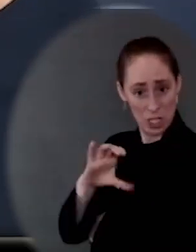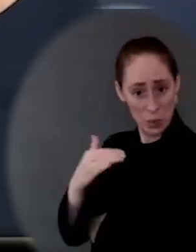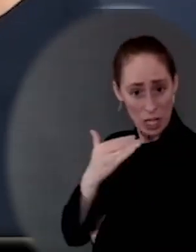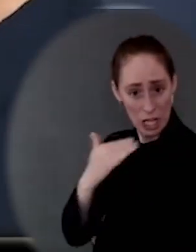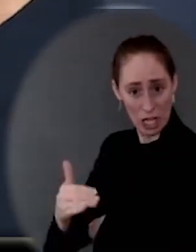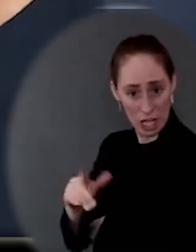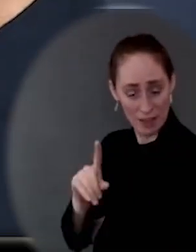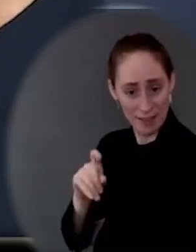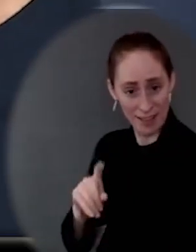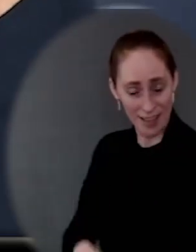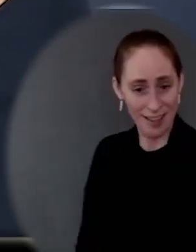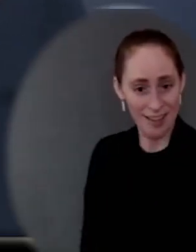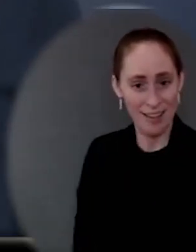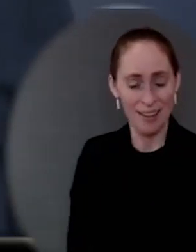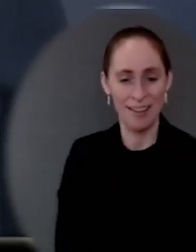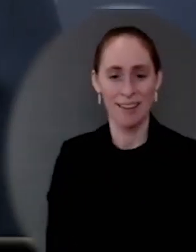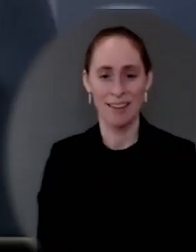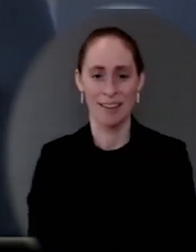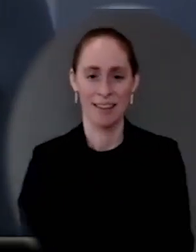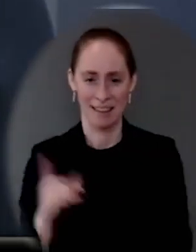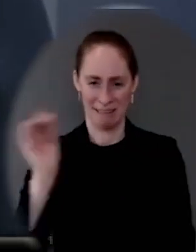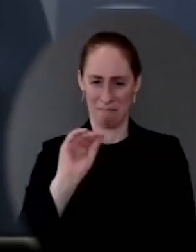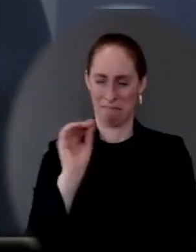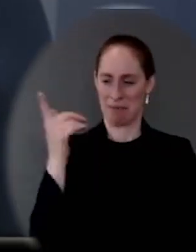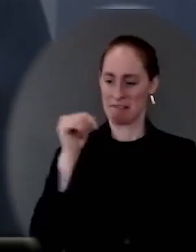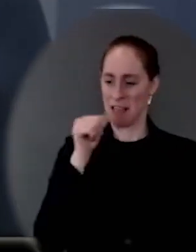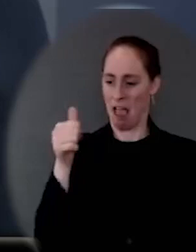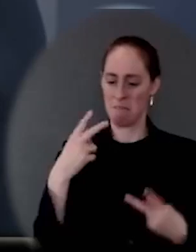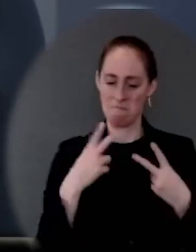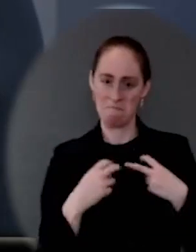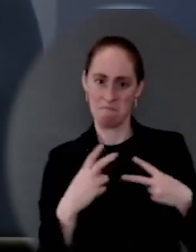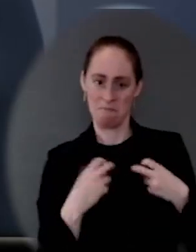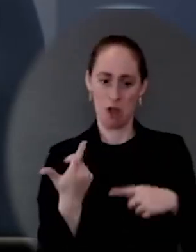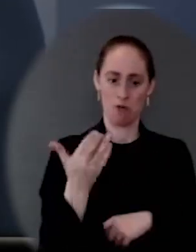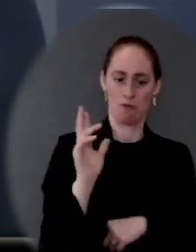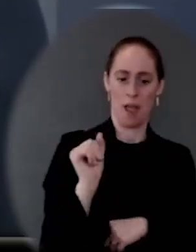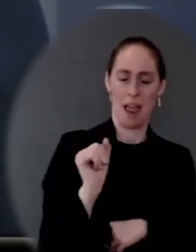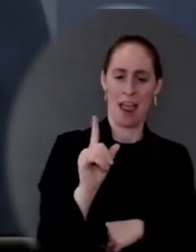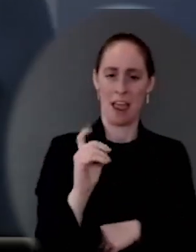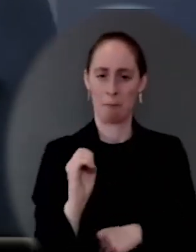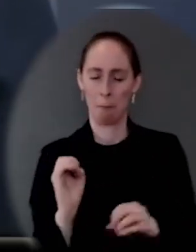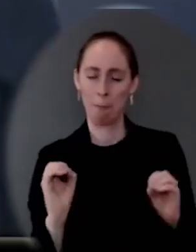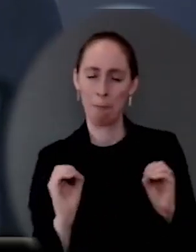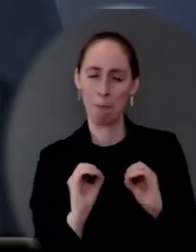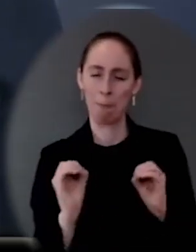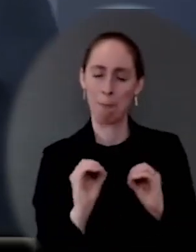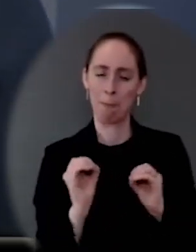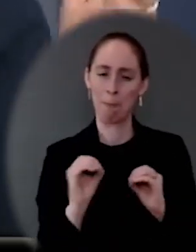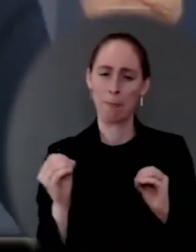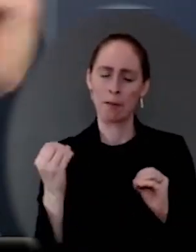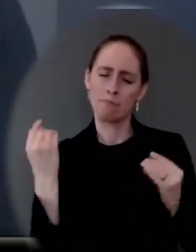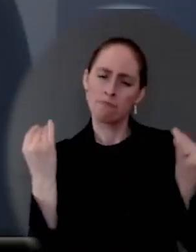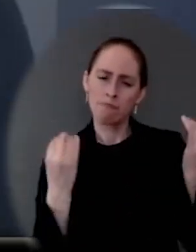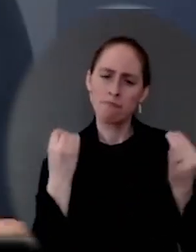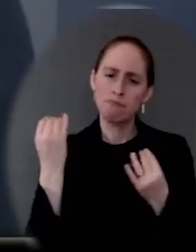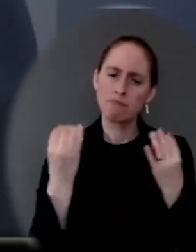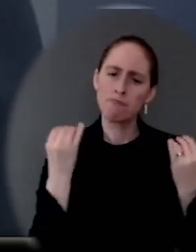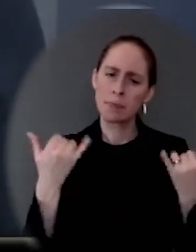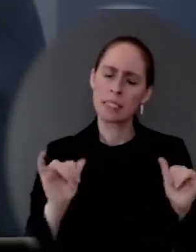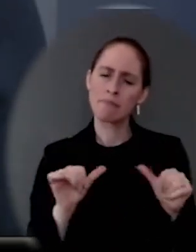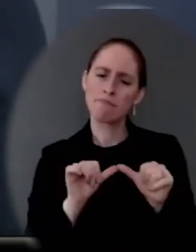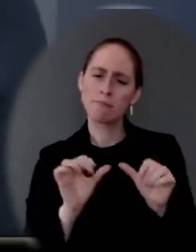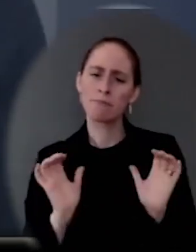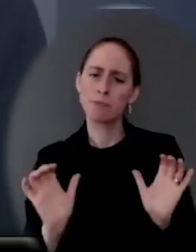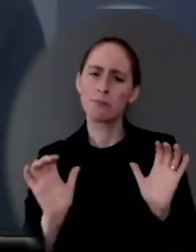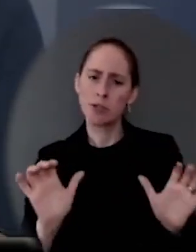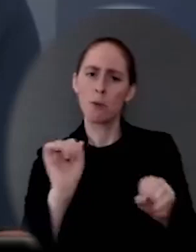to grade themselves. But I will tell you what the President is proud of working on — with Congress, with governors, with leaders across